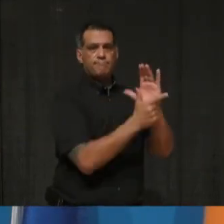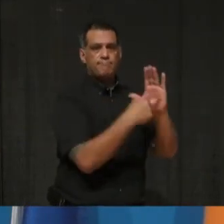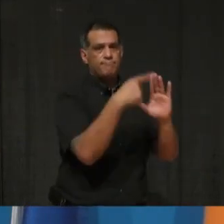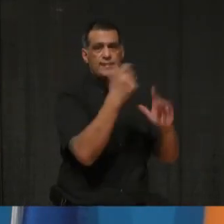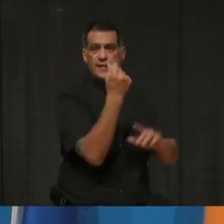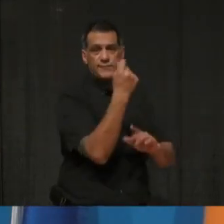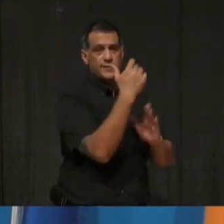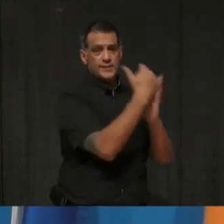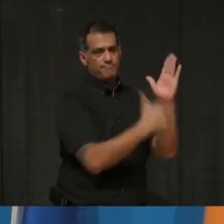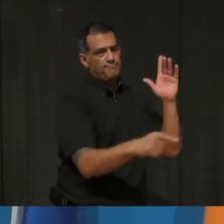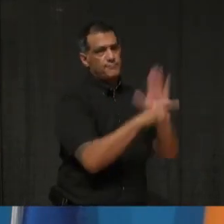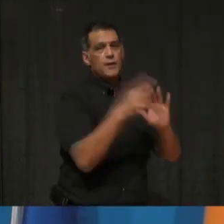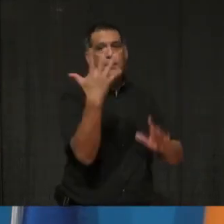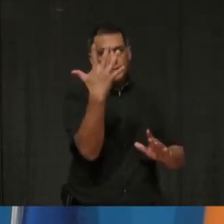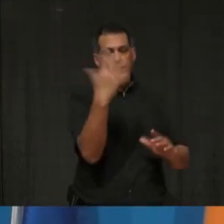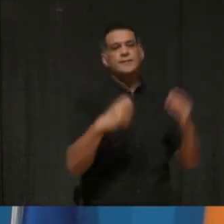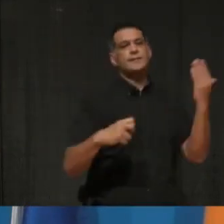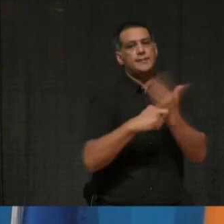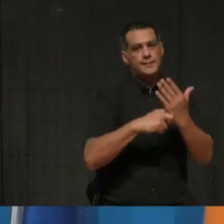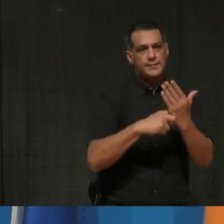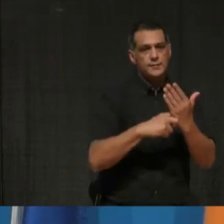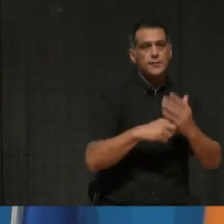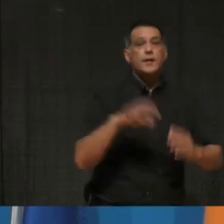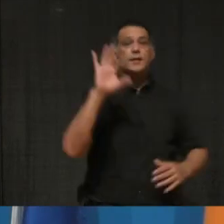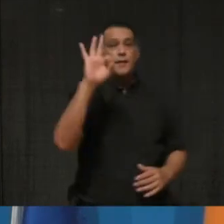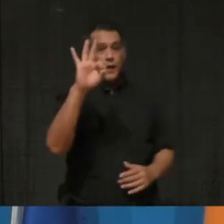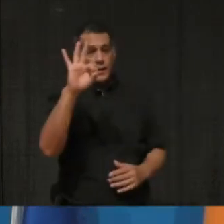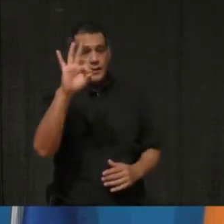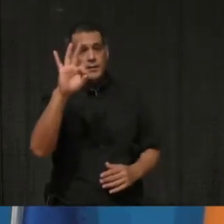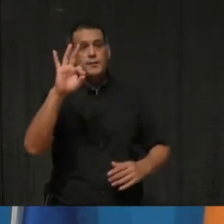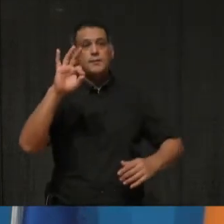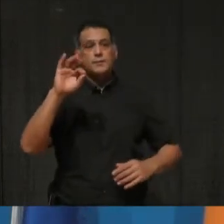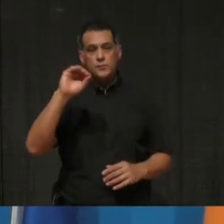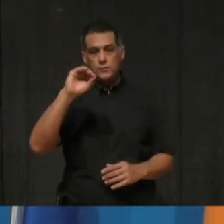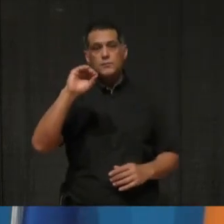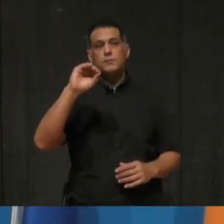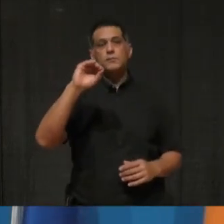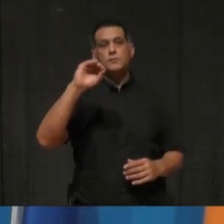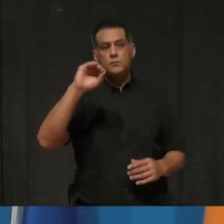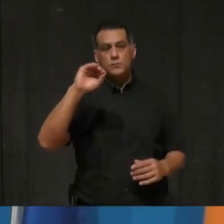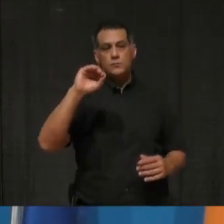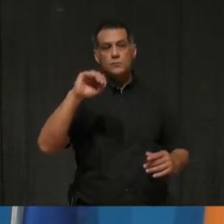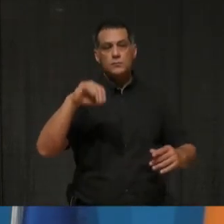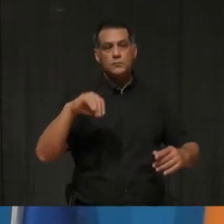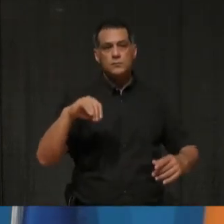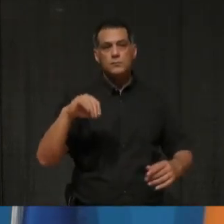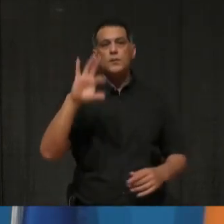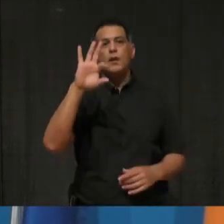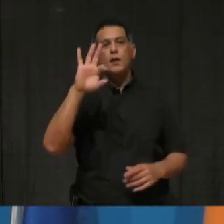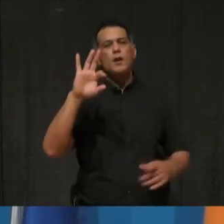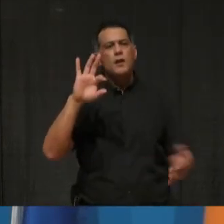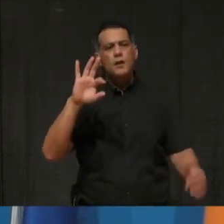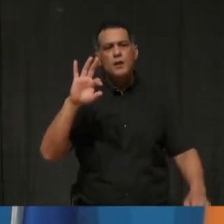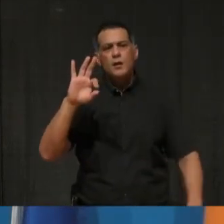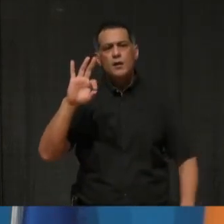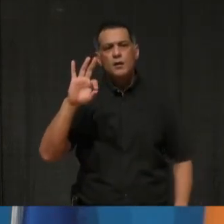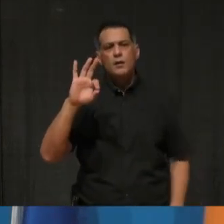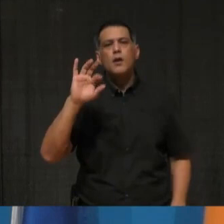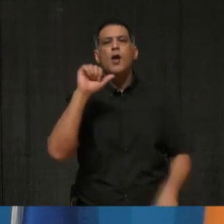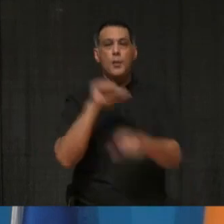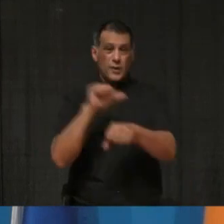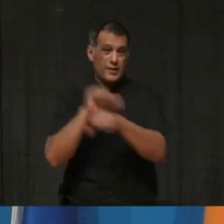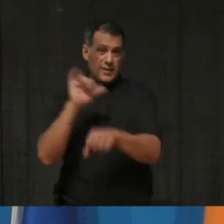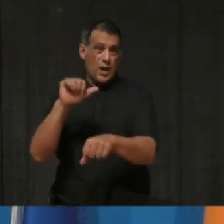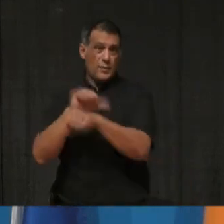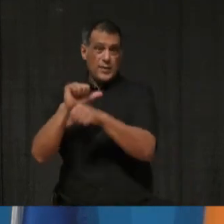and nine, uh, occupational health and safety orders were issued. None of those were issued in the city of Mississauga. So I can't provide you with